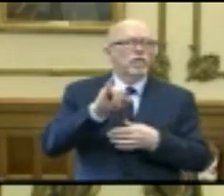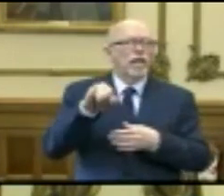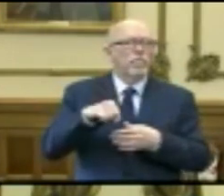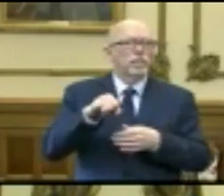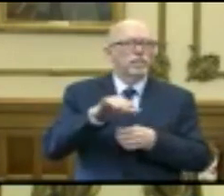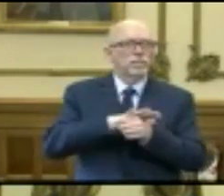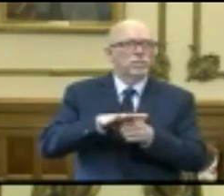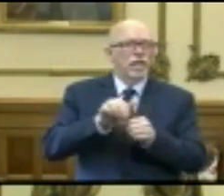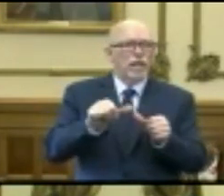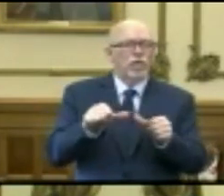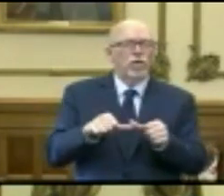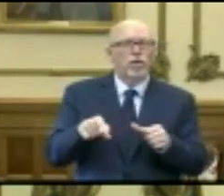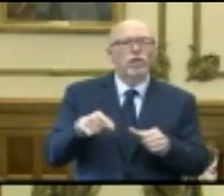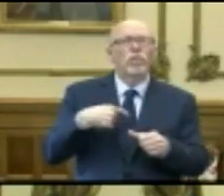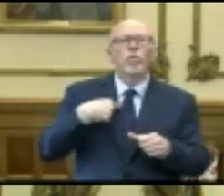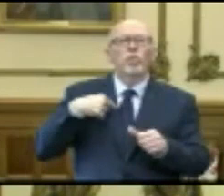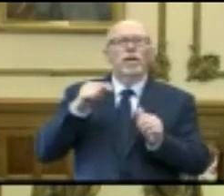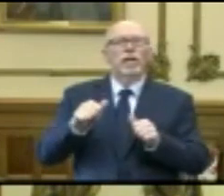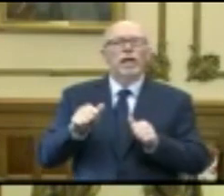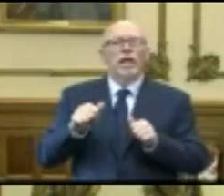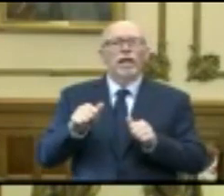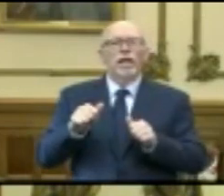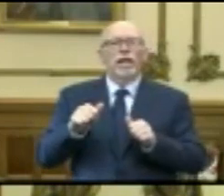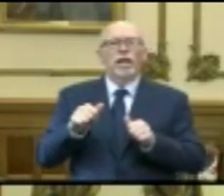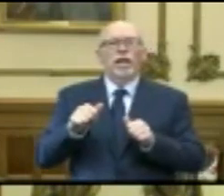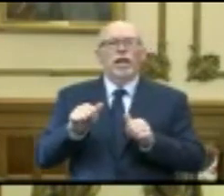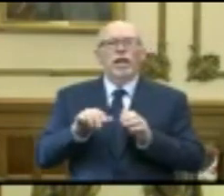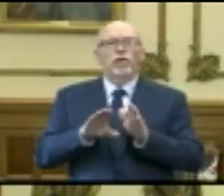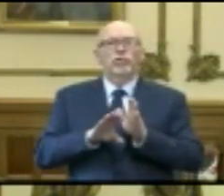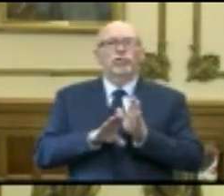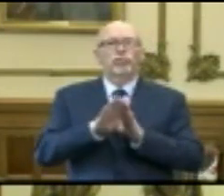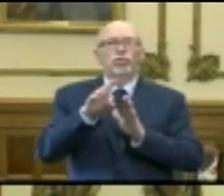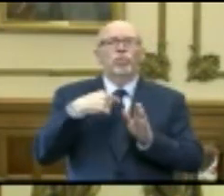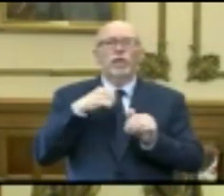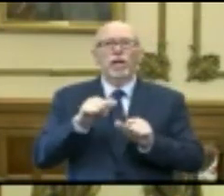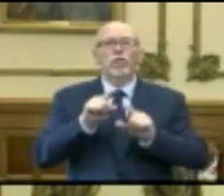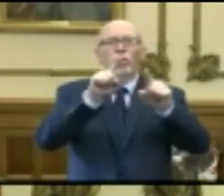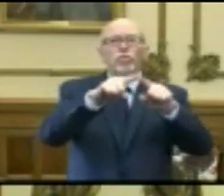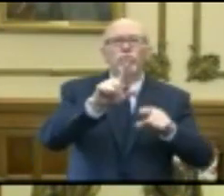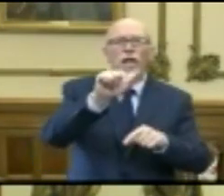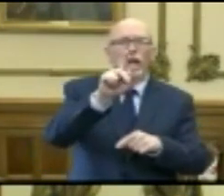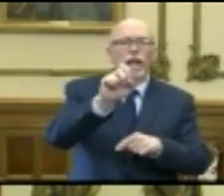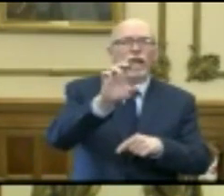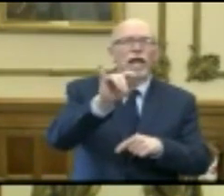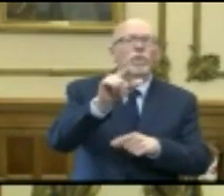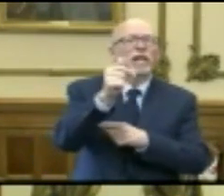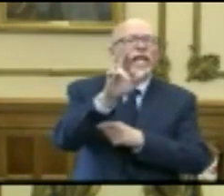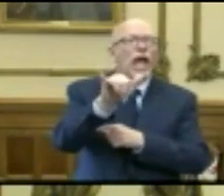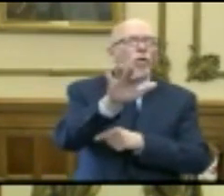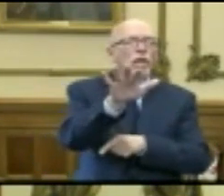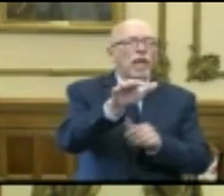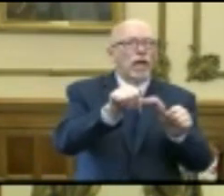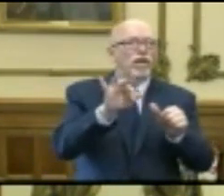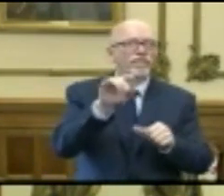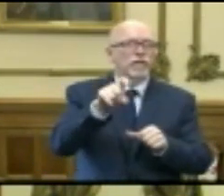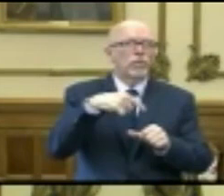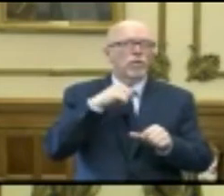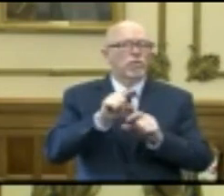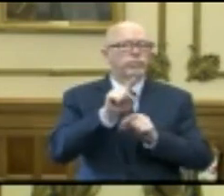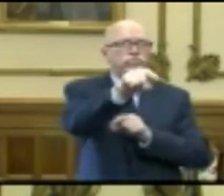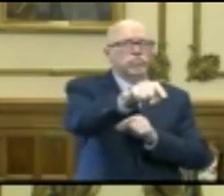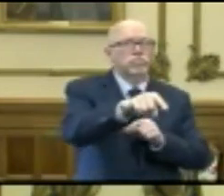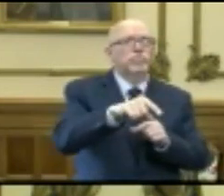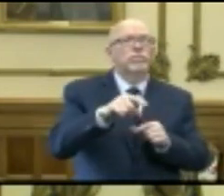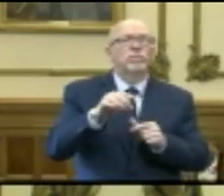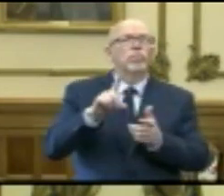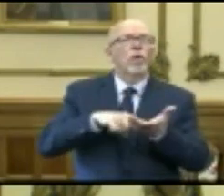metropolitan area that would allow us to surge capabilities into the Lake County or Gary area if necessary. And what